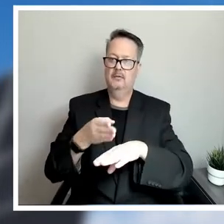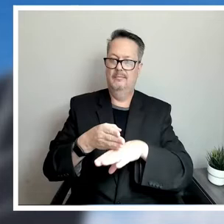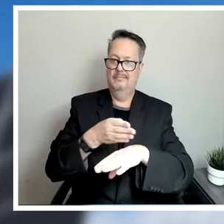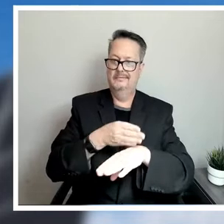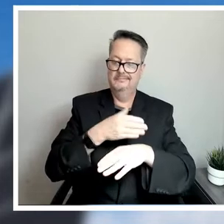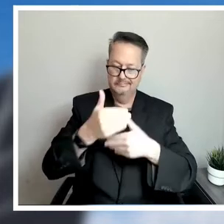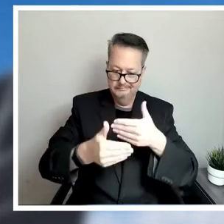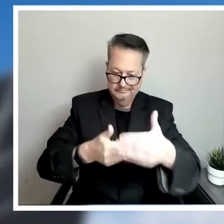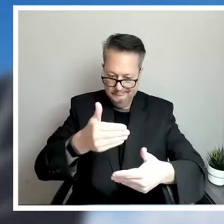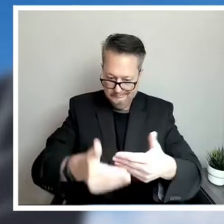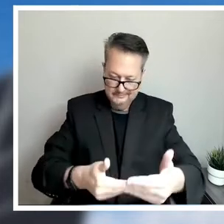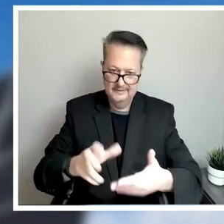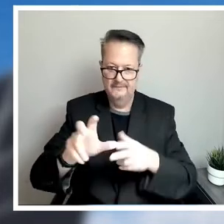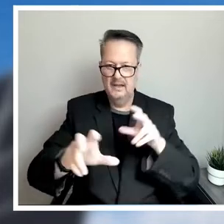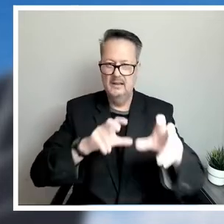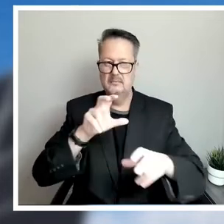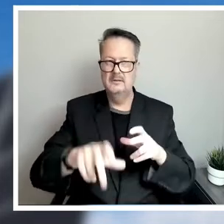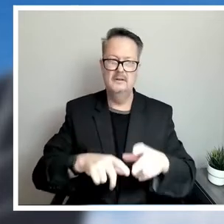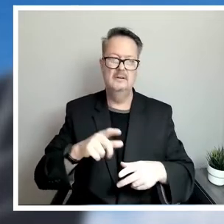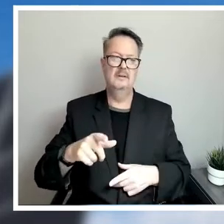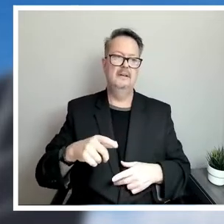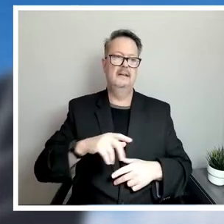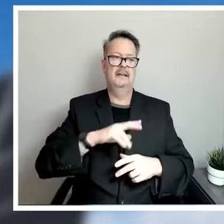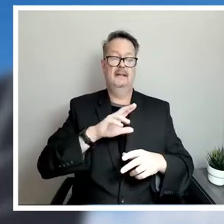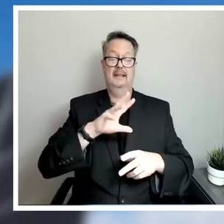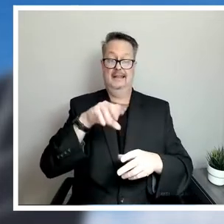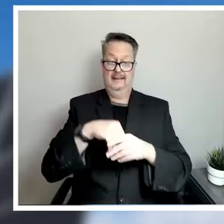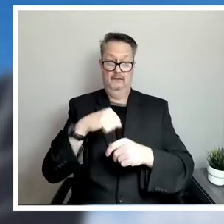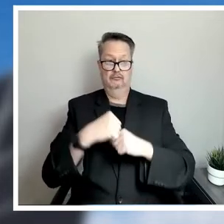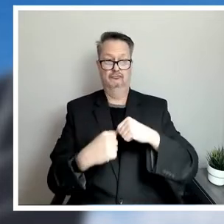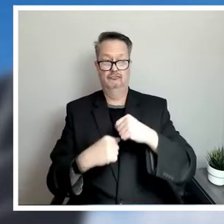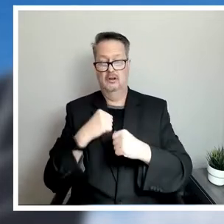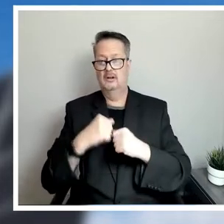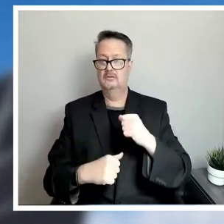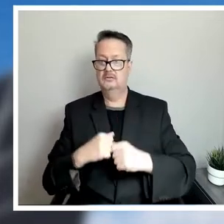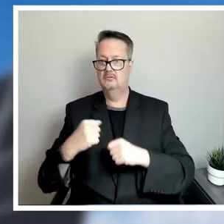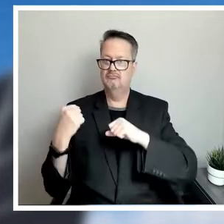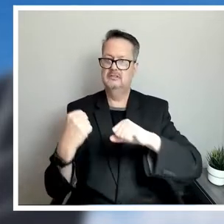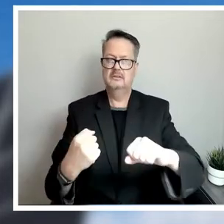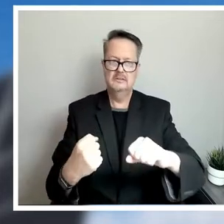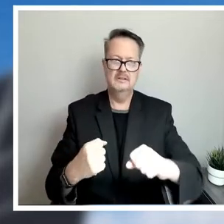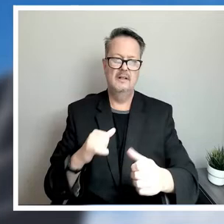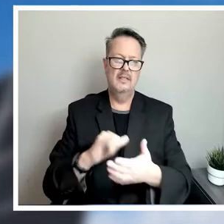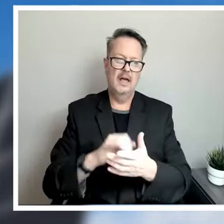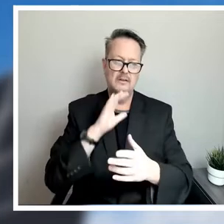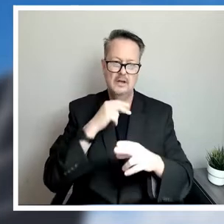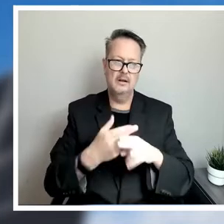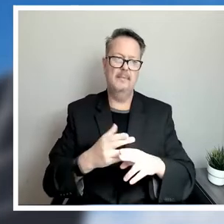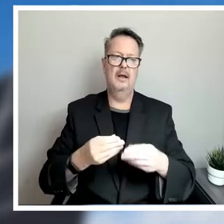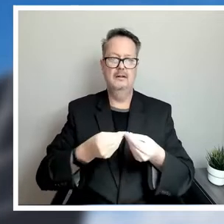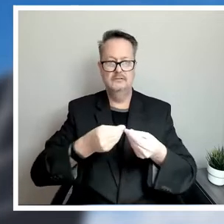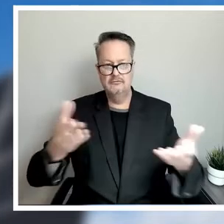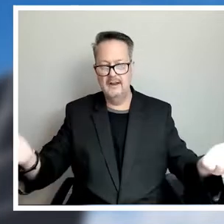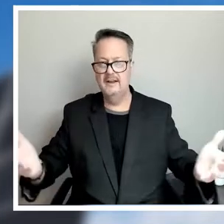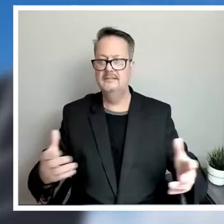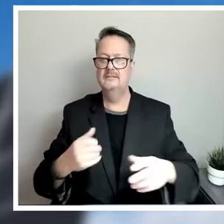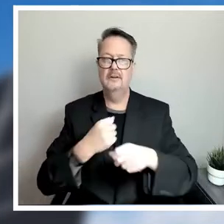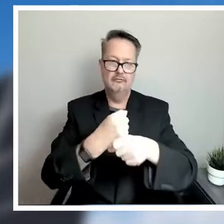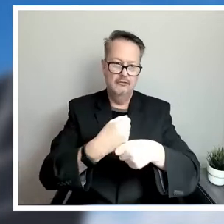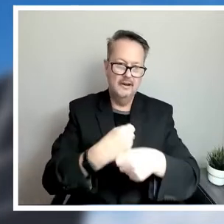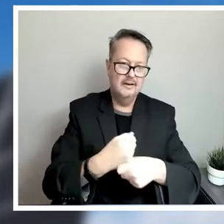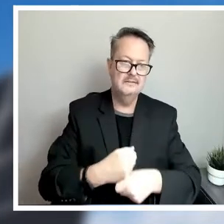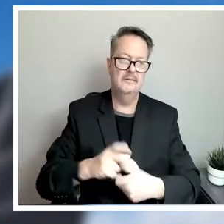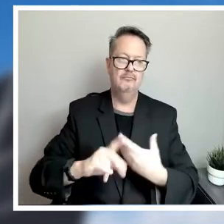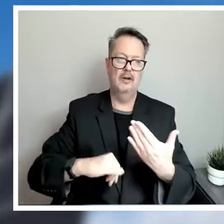dollars on. Infrastructure resiliency, this goes towards investment in our generation assets and our distribution assets as well to help